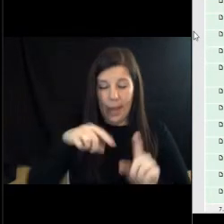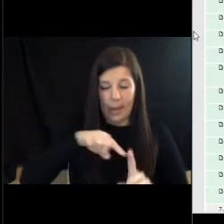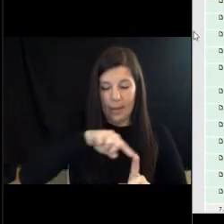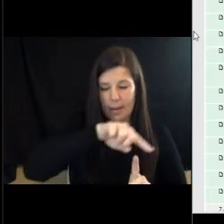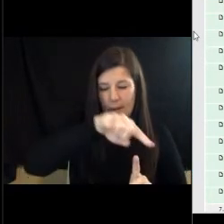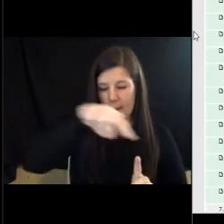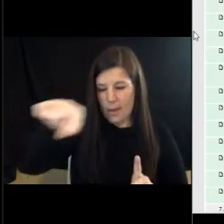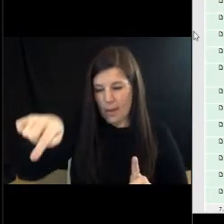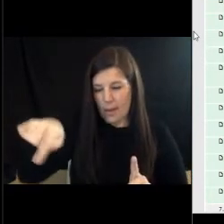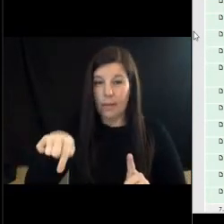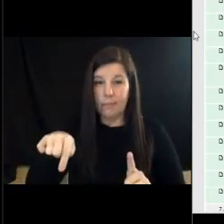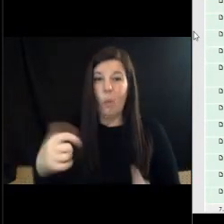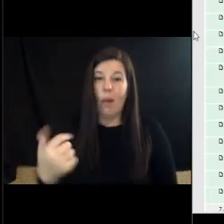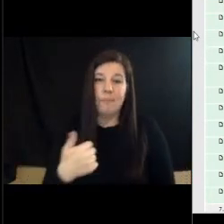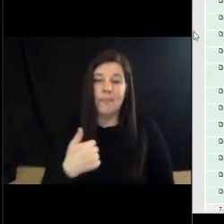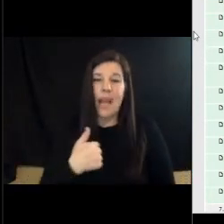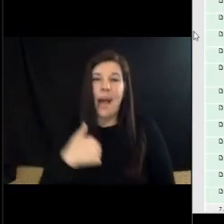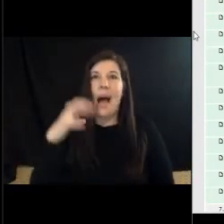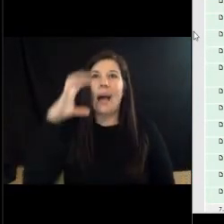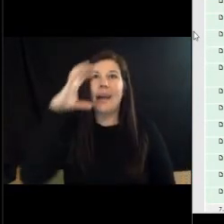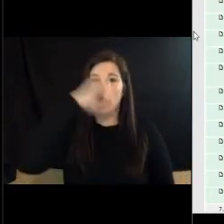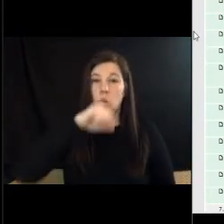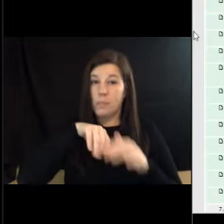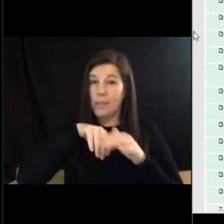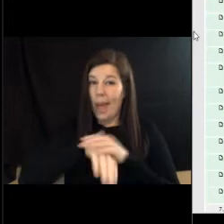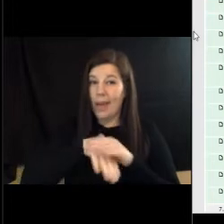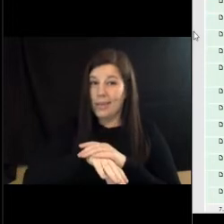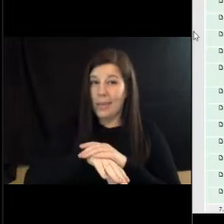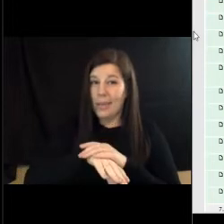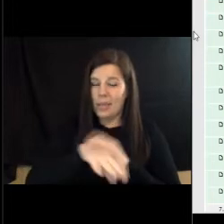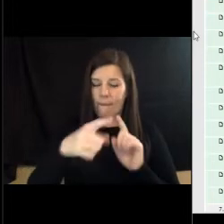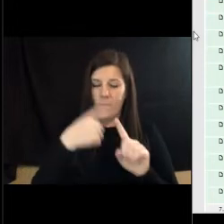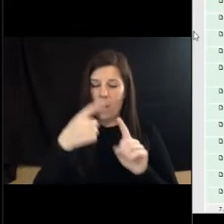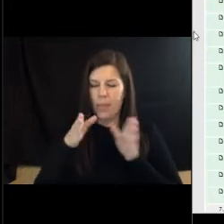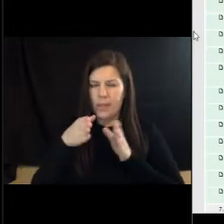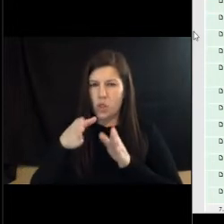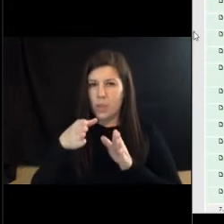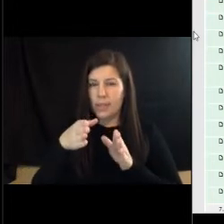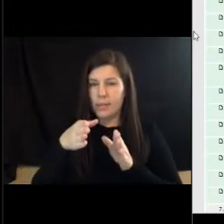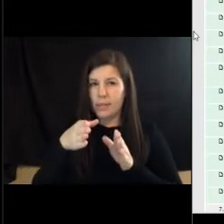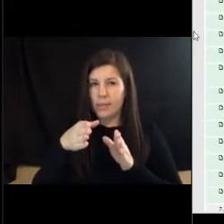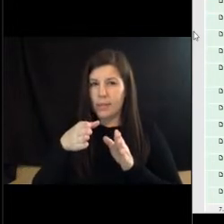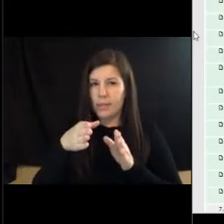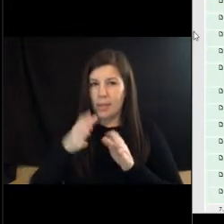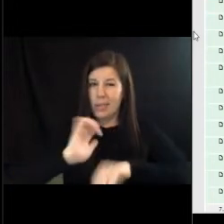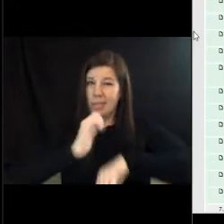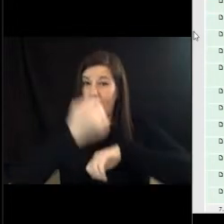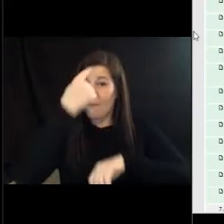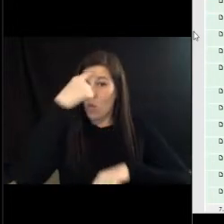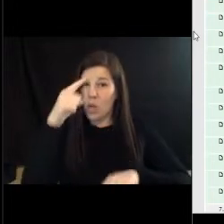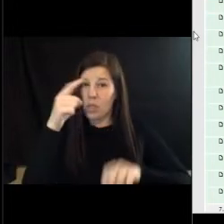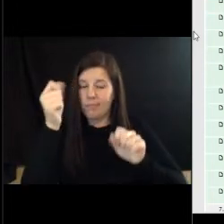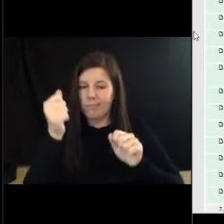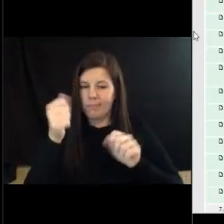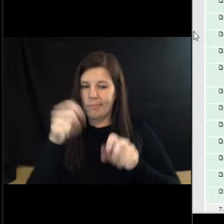access to this from the street there was made for drop off for people, I